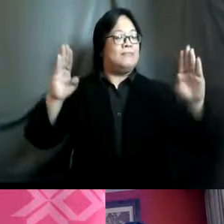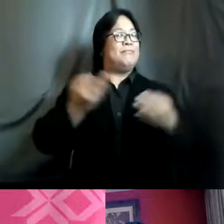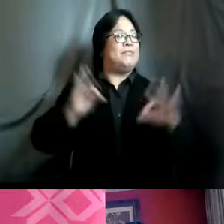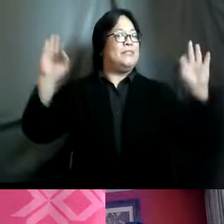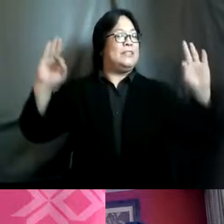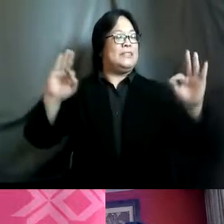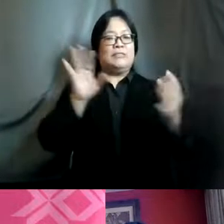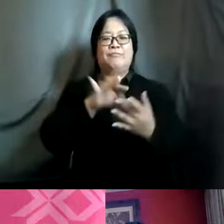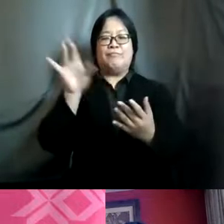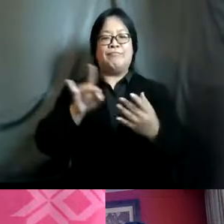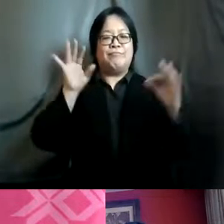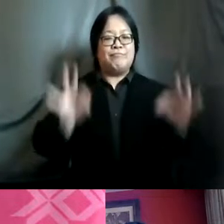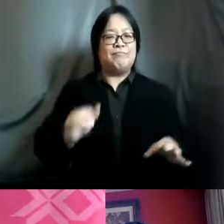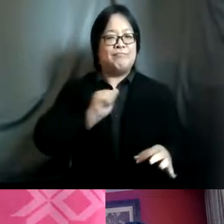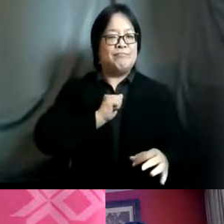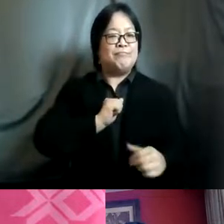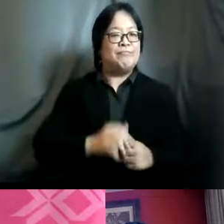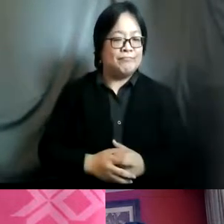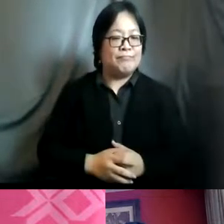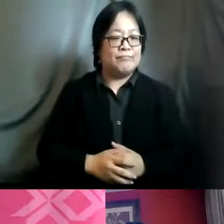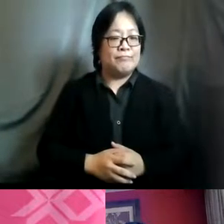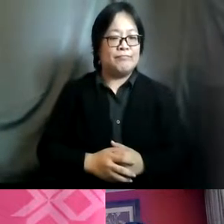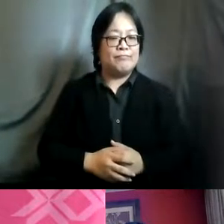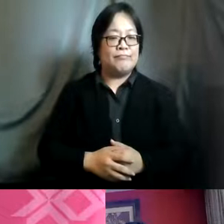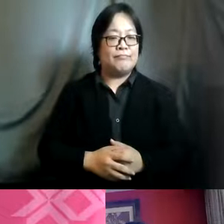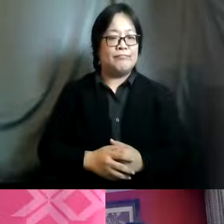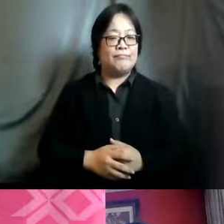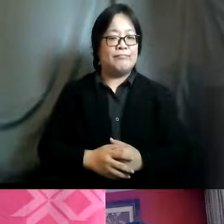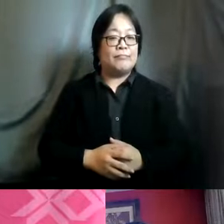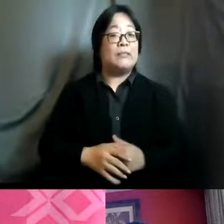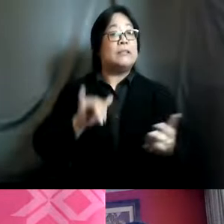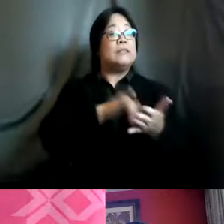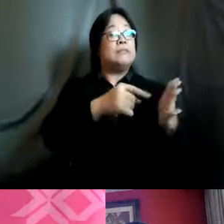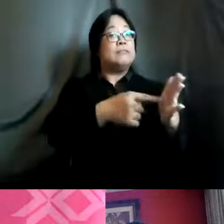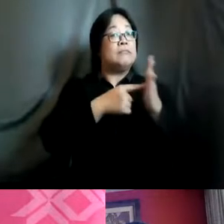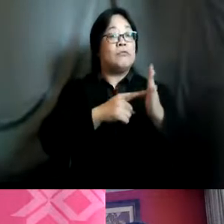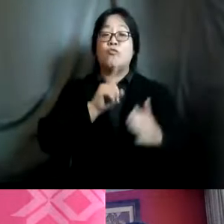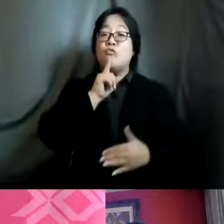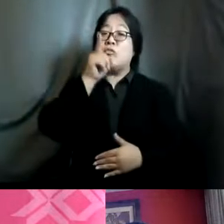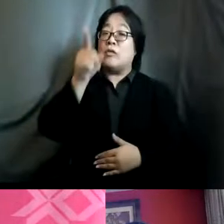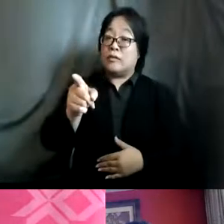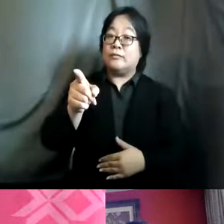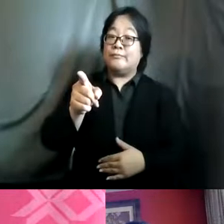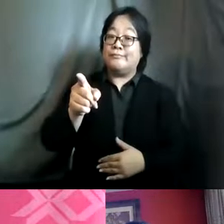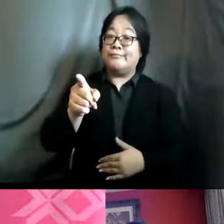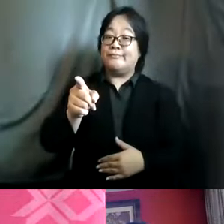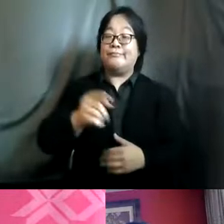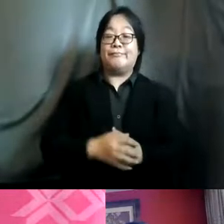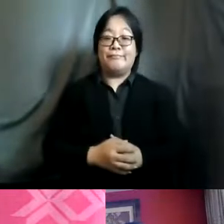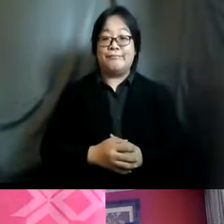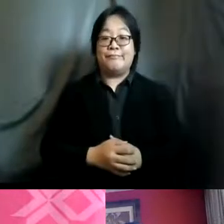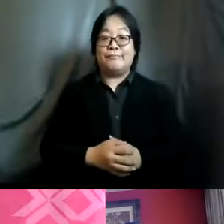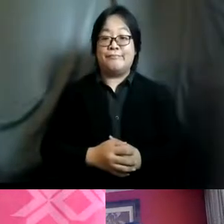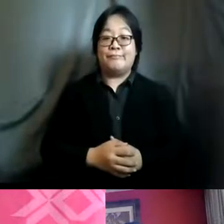do not consent these all too pervasive pervasive realities are underpinned and perhaps